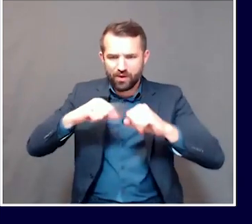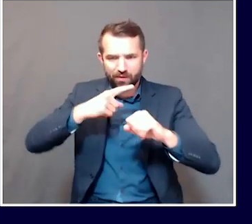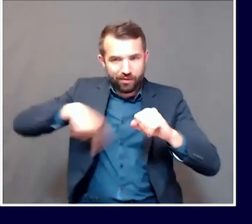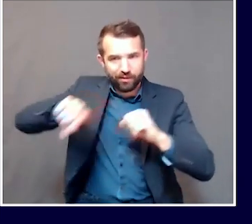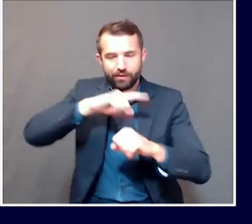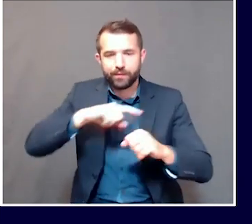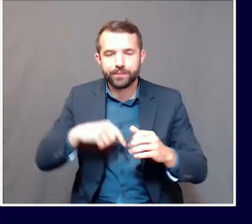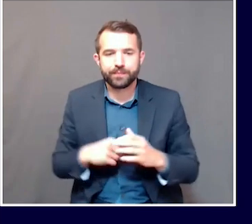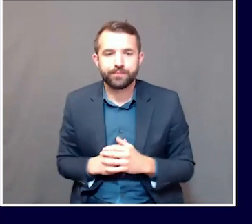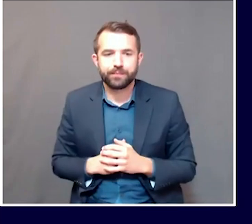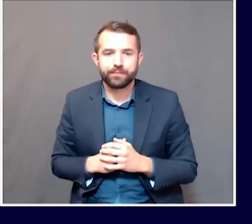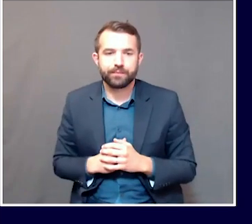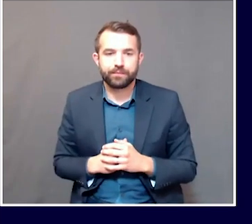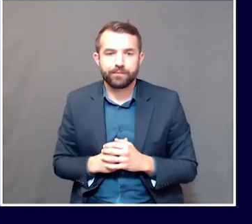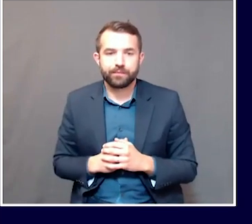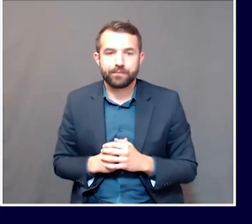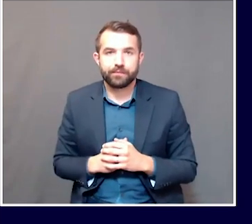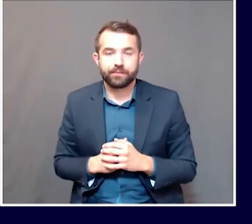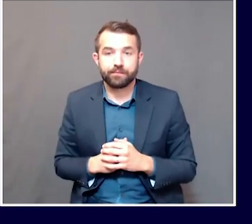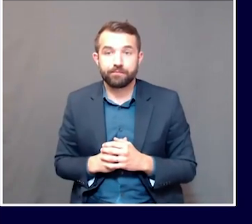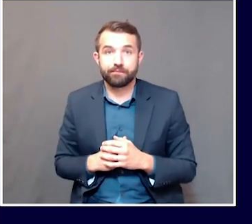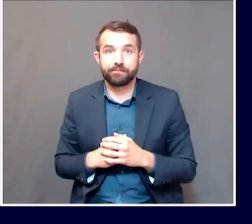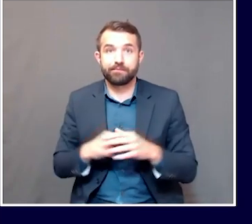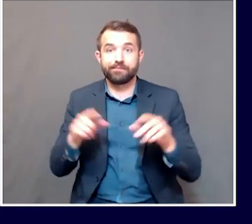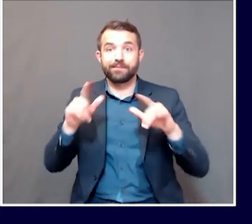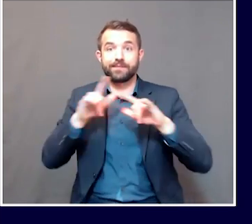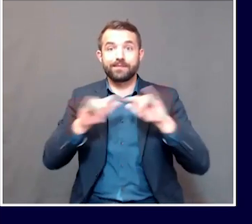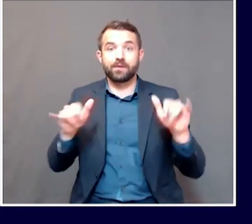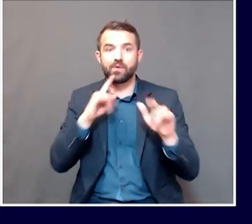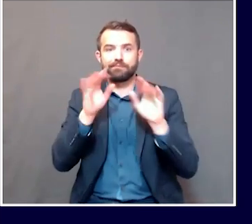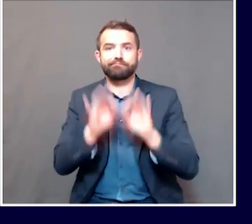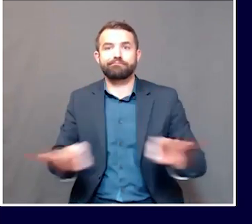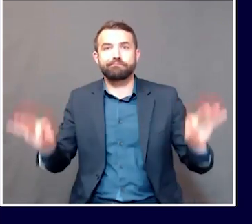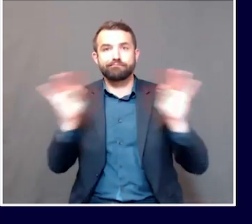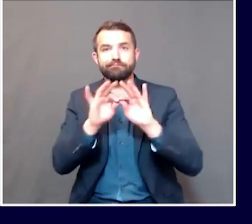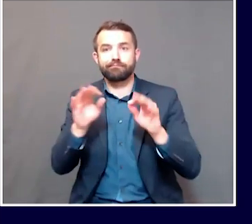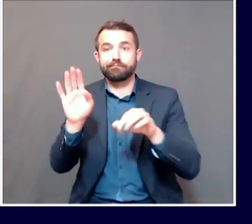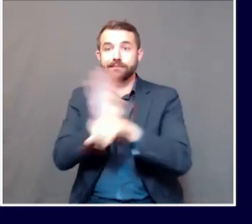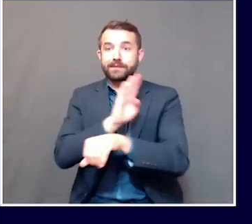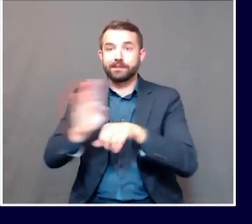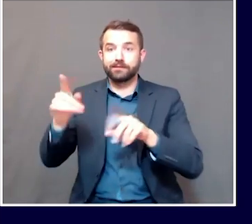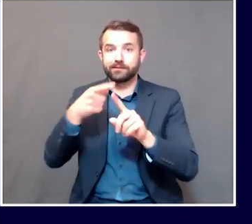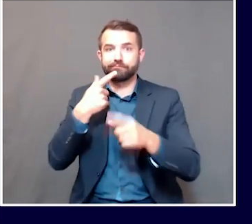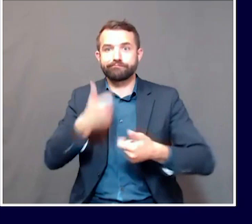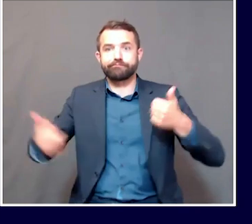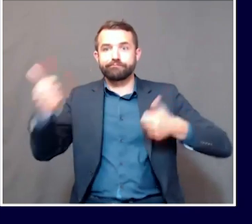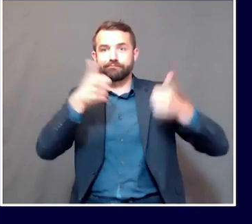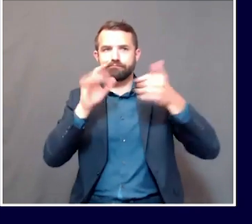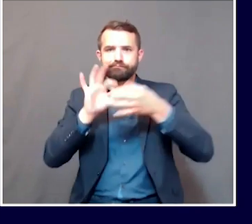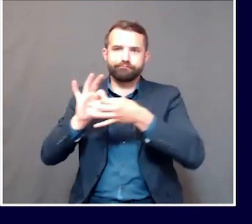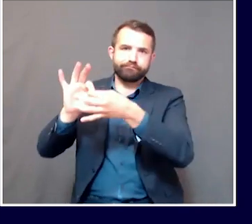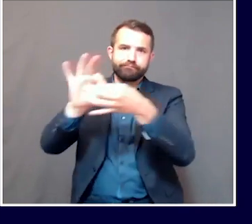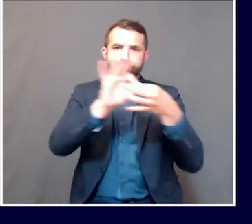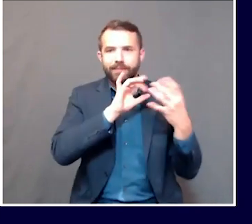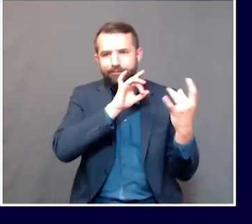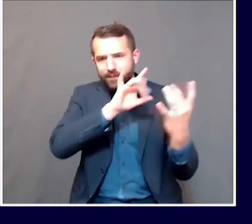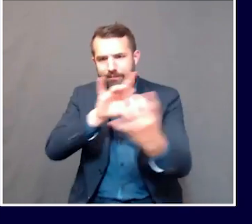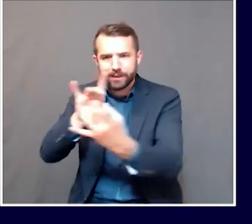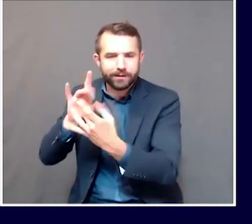with input from the industry and input from public health professionals, the duration of your presence there, the